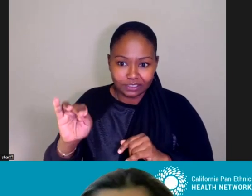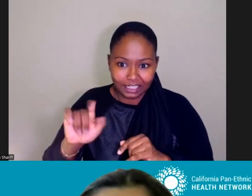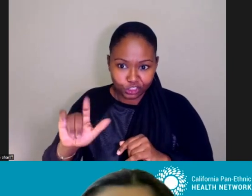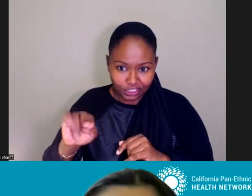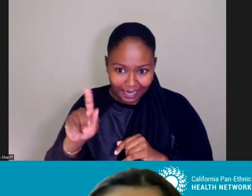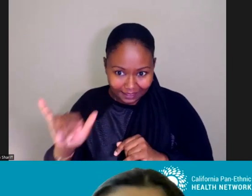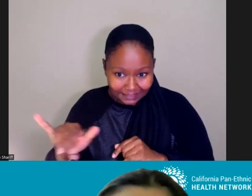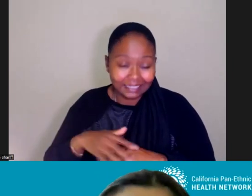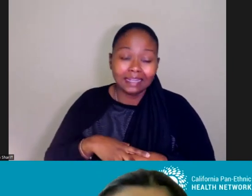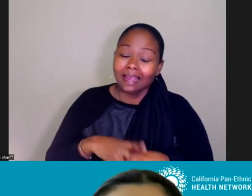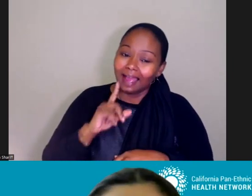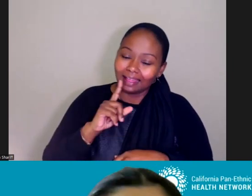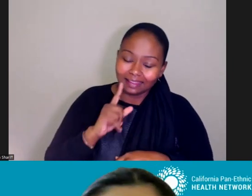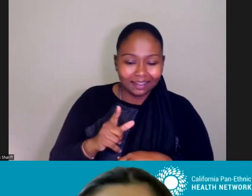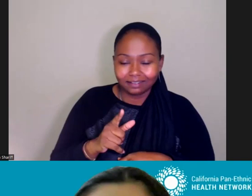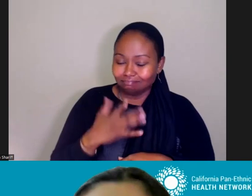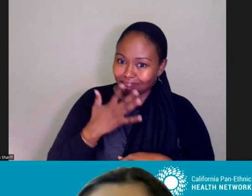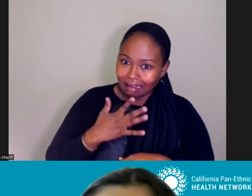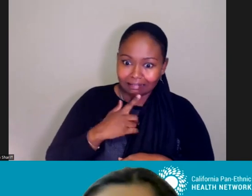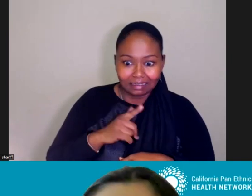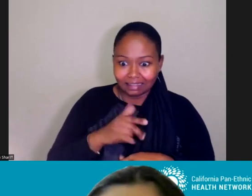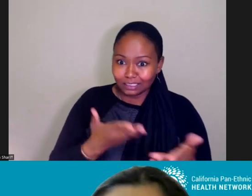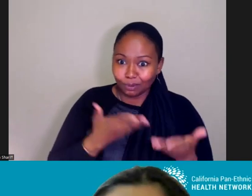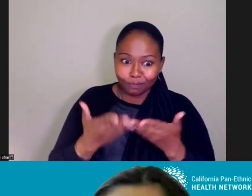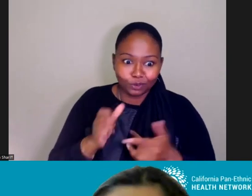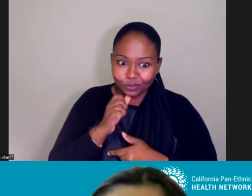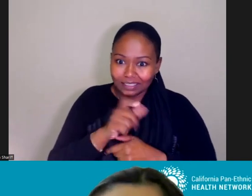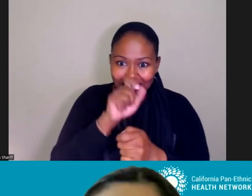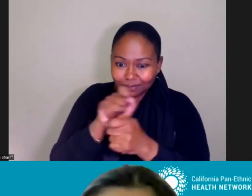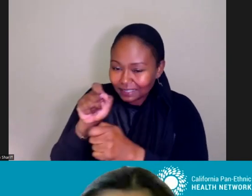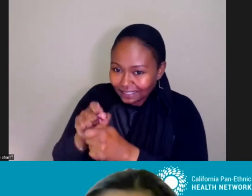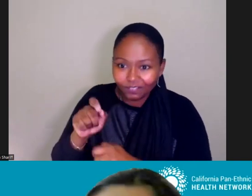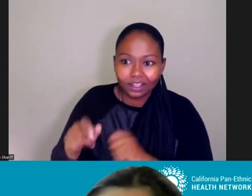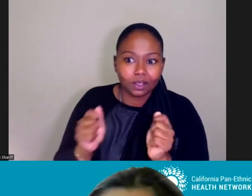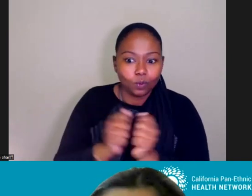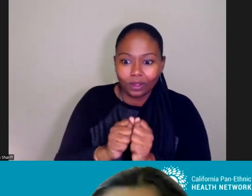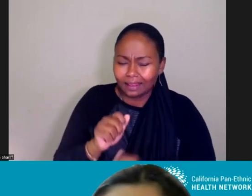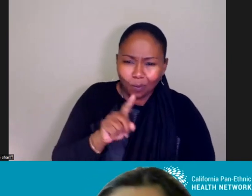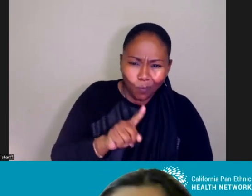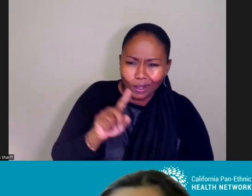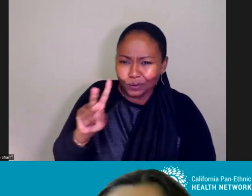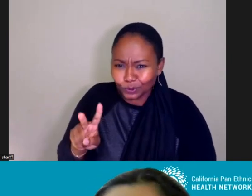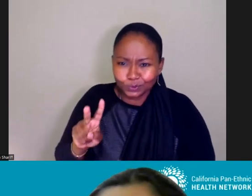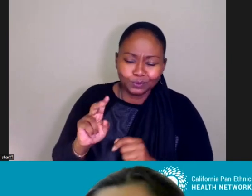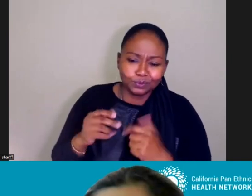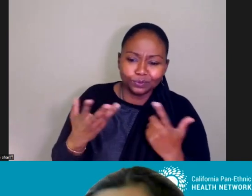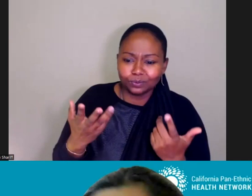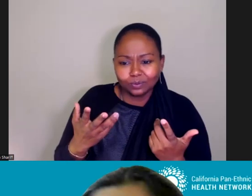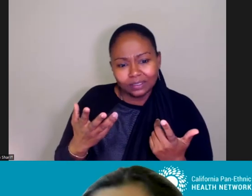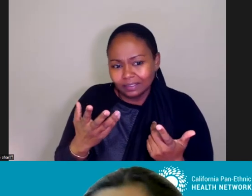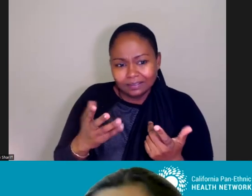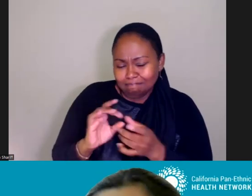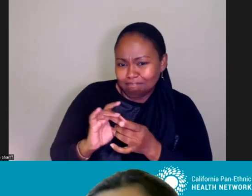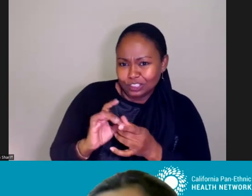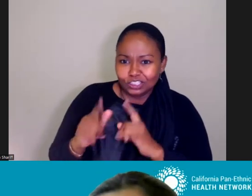know, unfortunately, the proposal is fairly nonspecific when it comes to racial disparities. There are one or two mentions that we were successful in working with you and